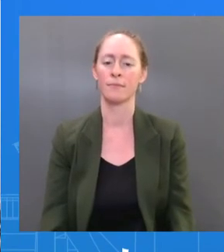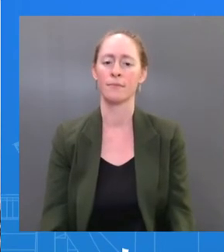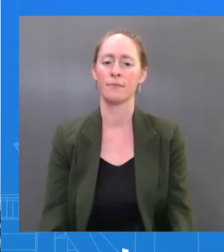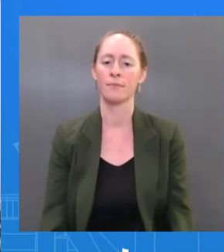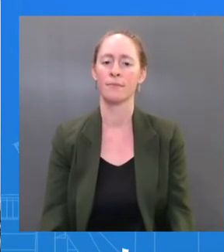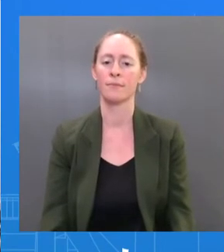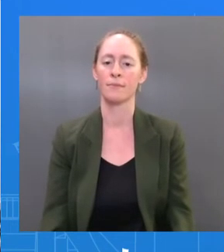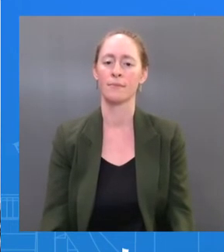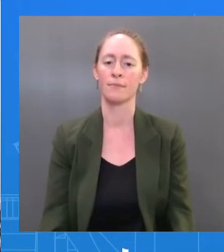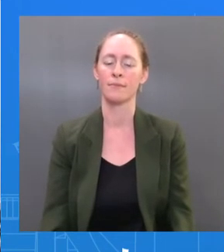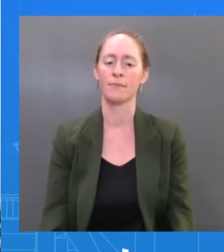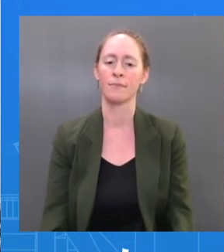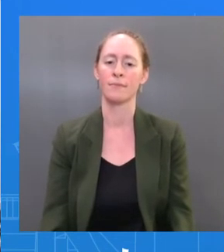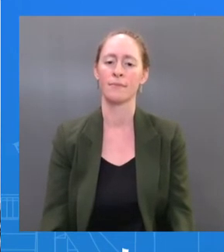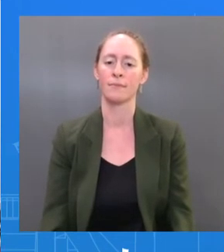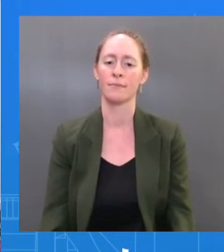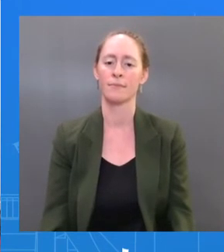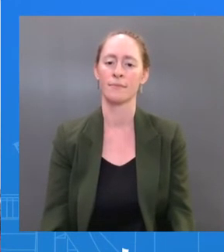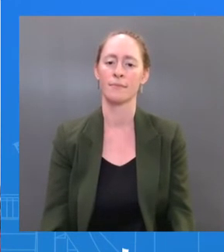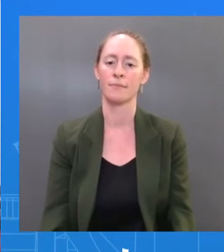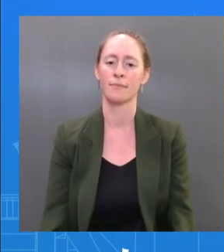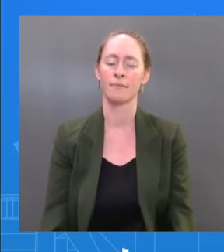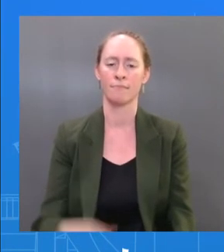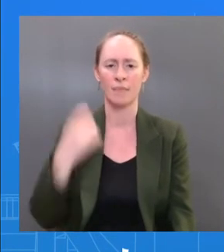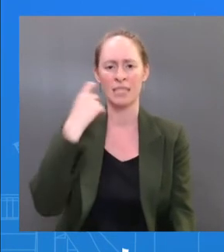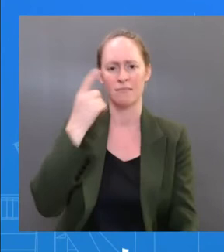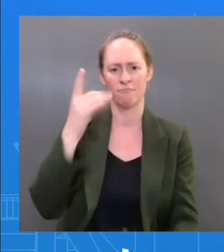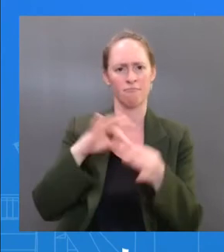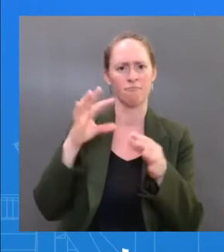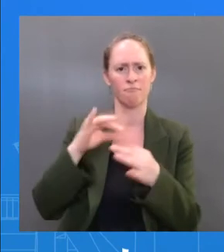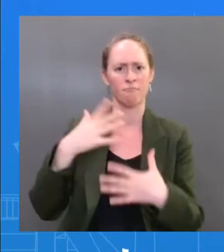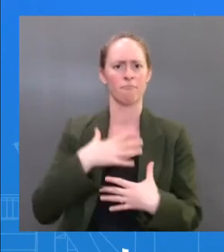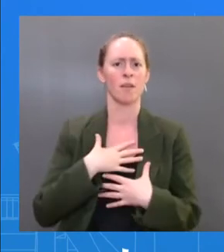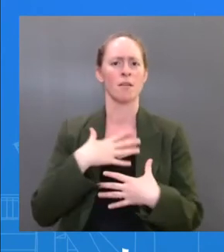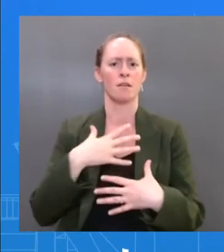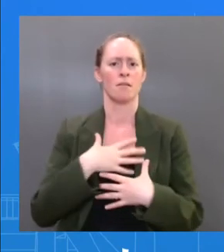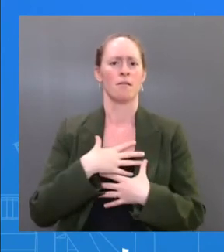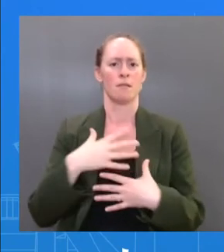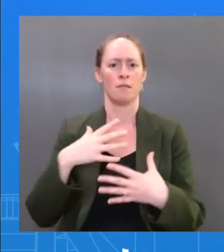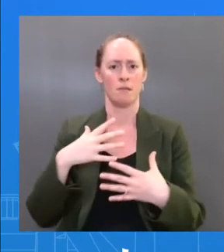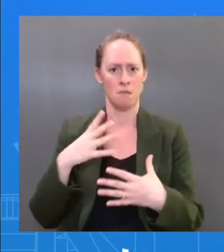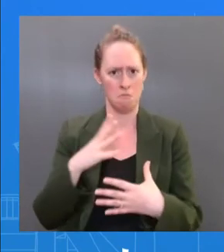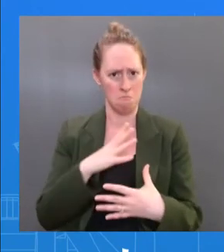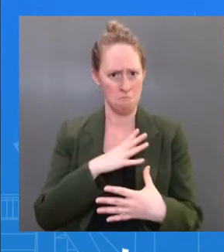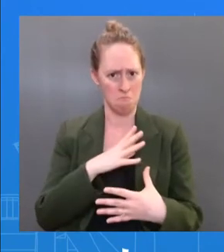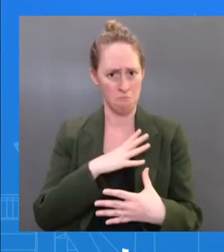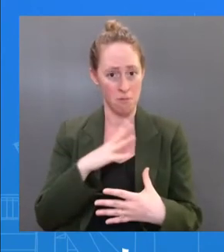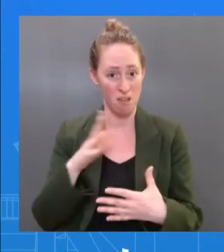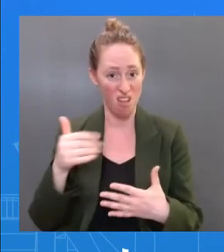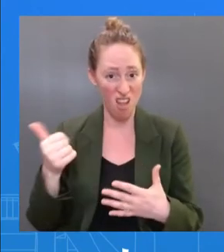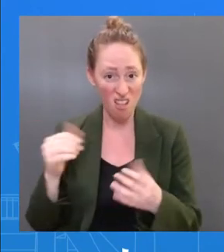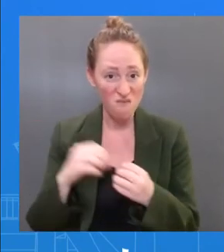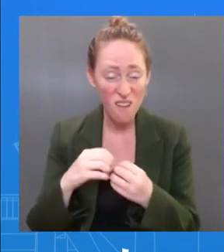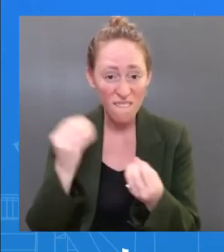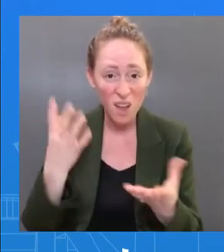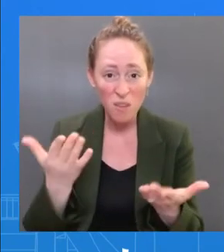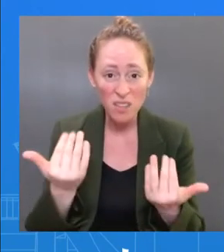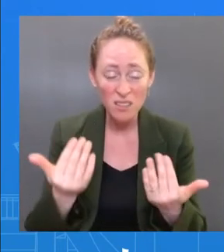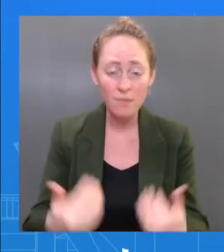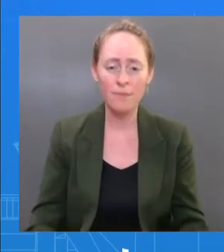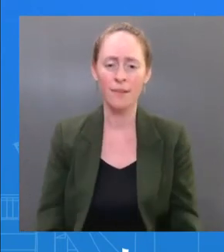more specific about what his oxygen levels were? Yeah, he's feeling fine. He's breathing fine. His oxygen level was normal.